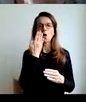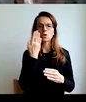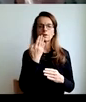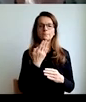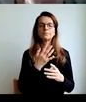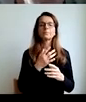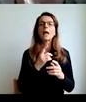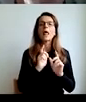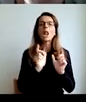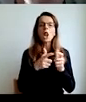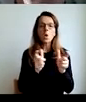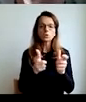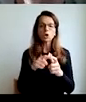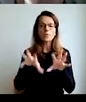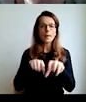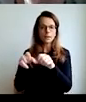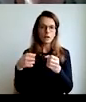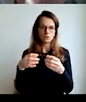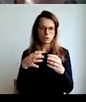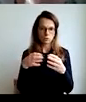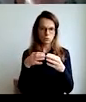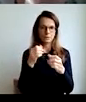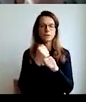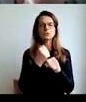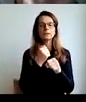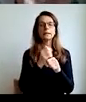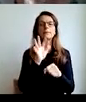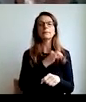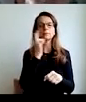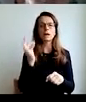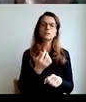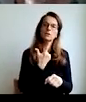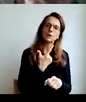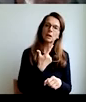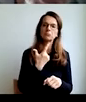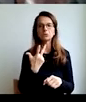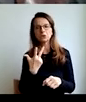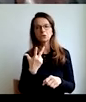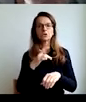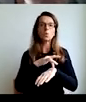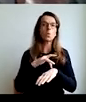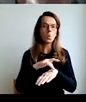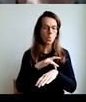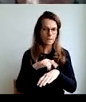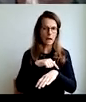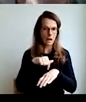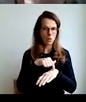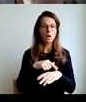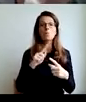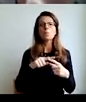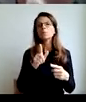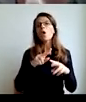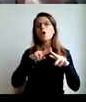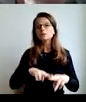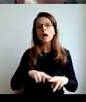and the thing is, that these hunter-gatherers groups used to work two to three hours a day,